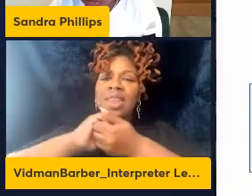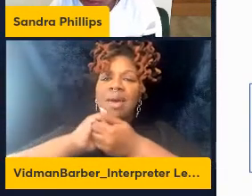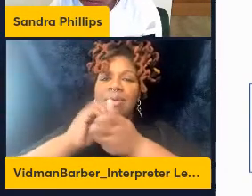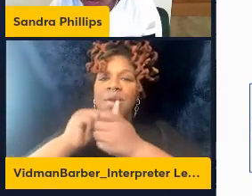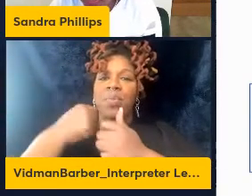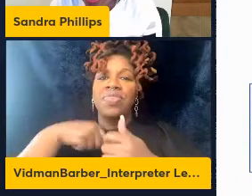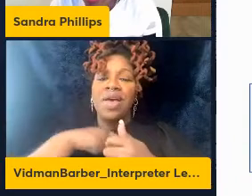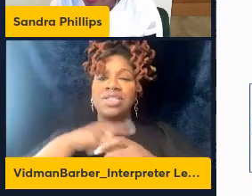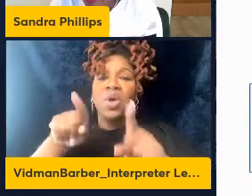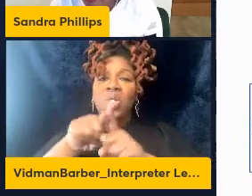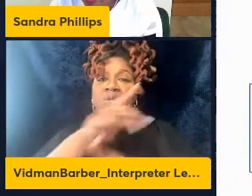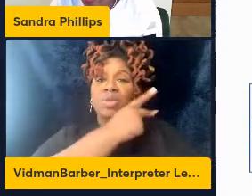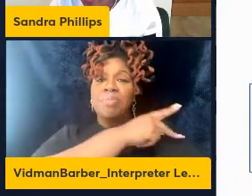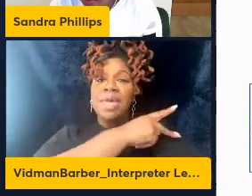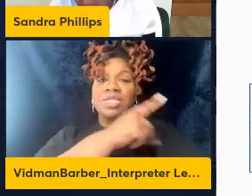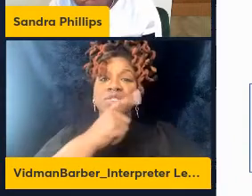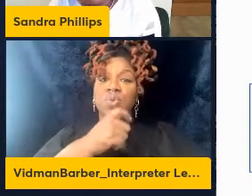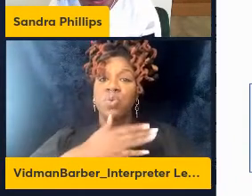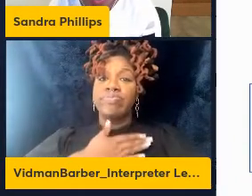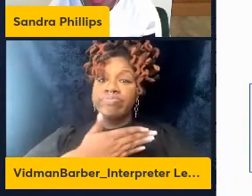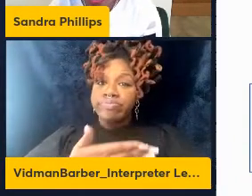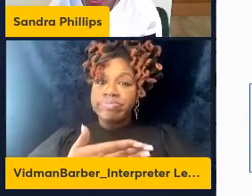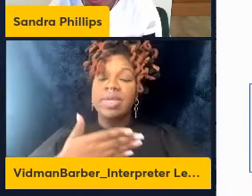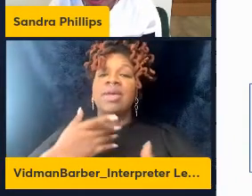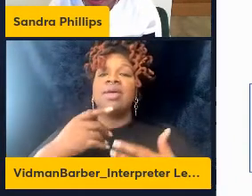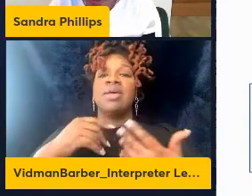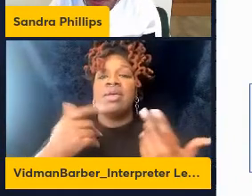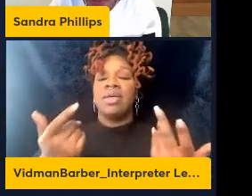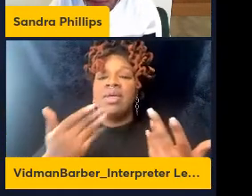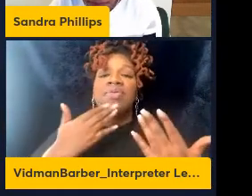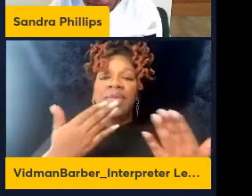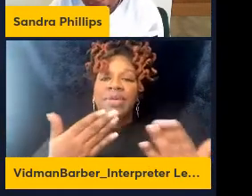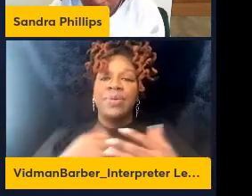for consenting, and thank you for your attention.